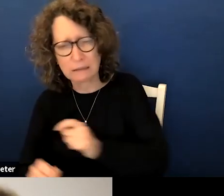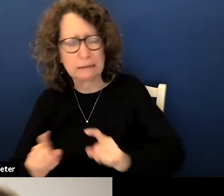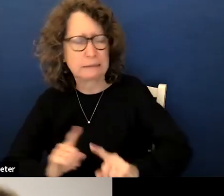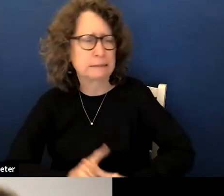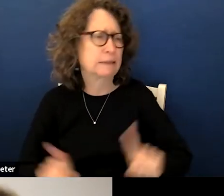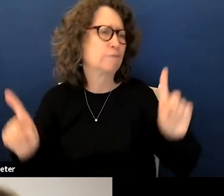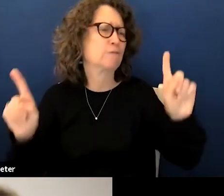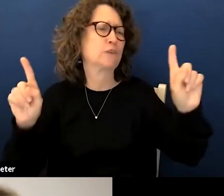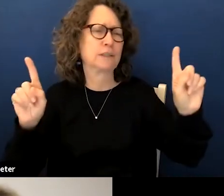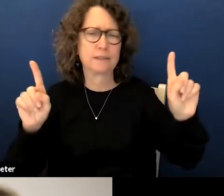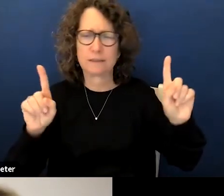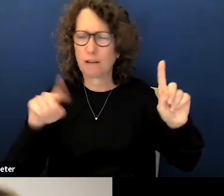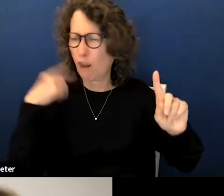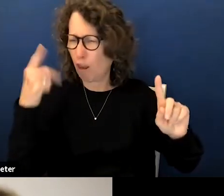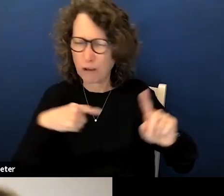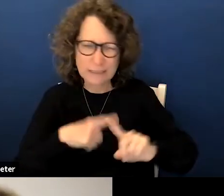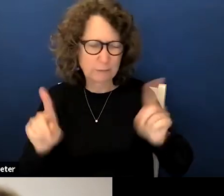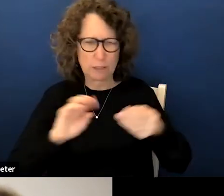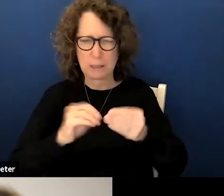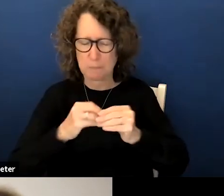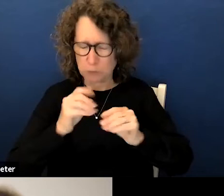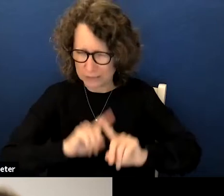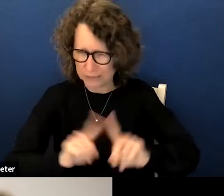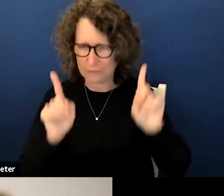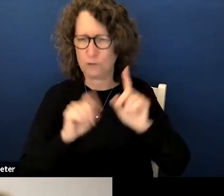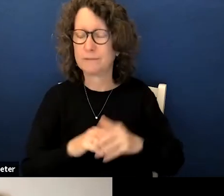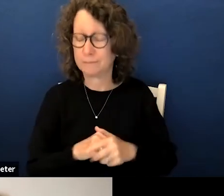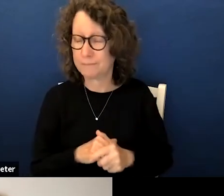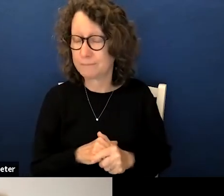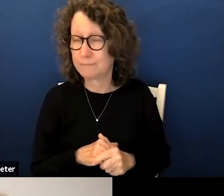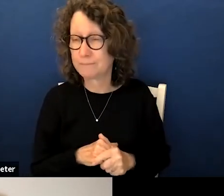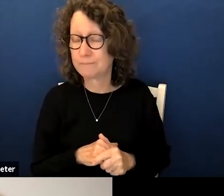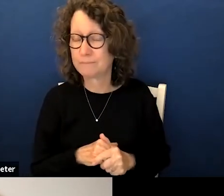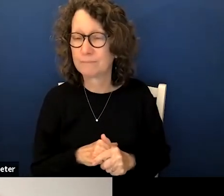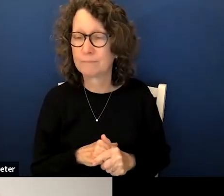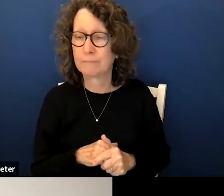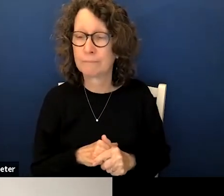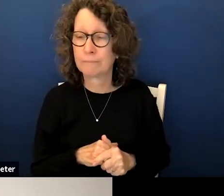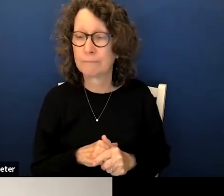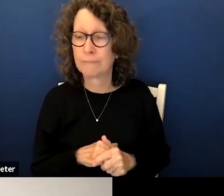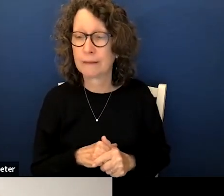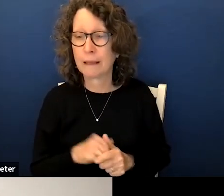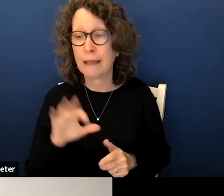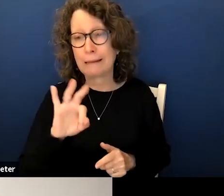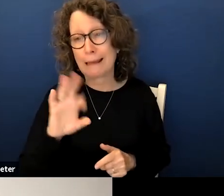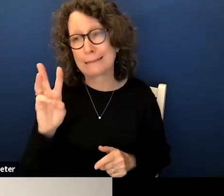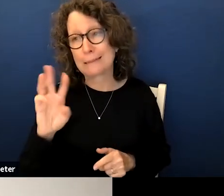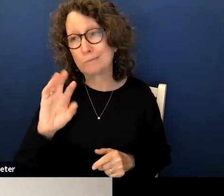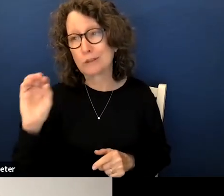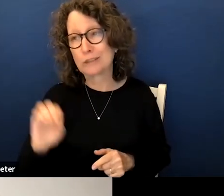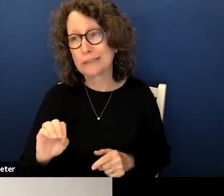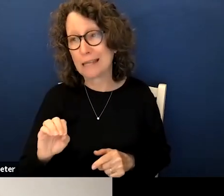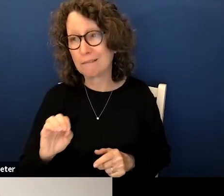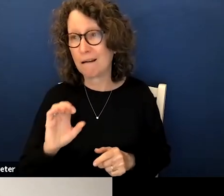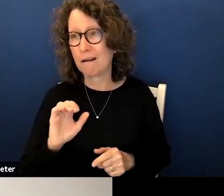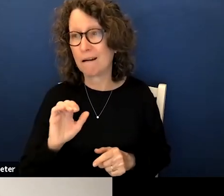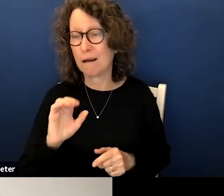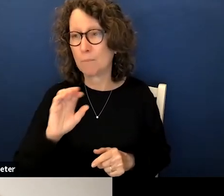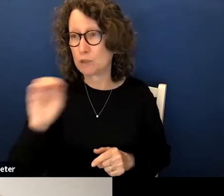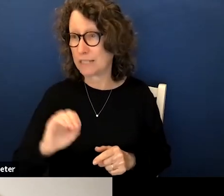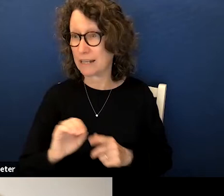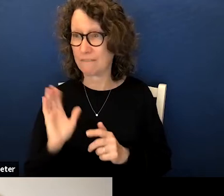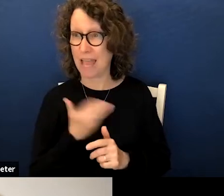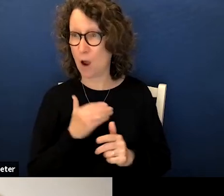story and uh then again the 96 percent vaccination rate uh